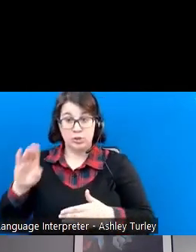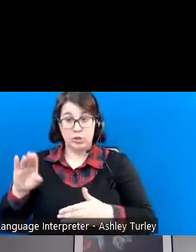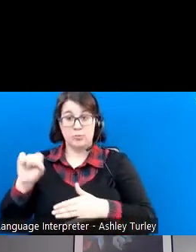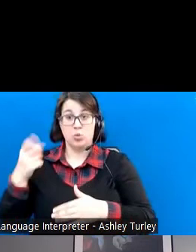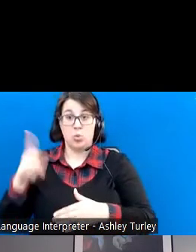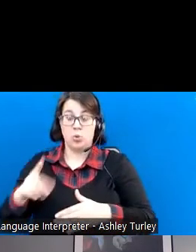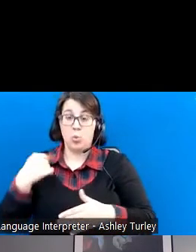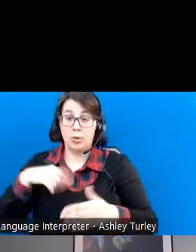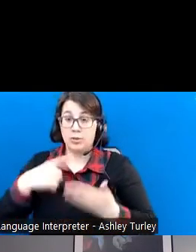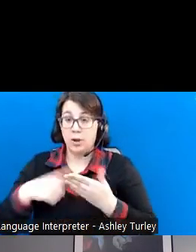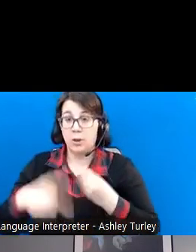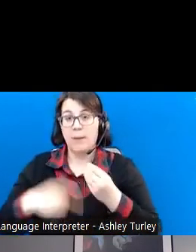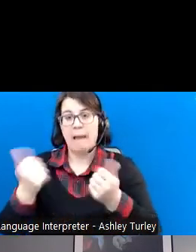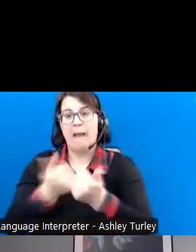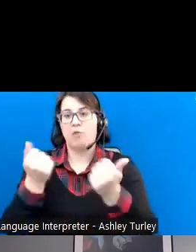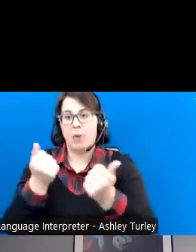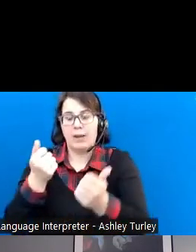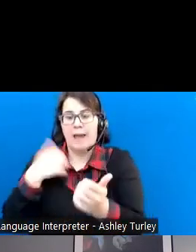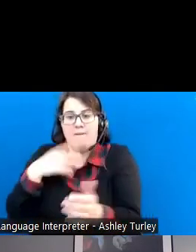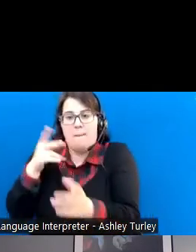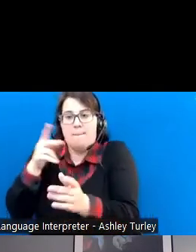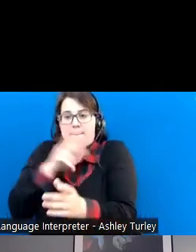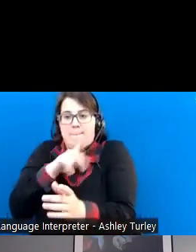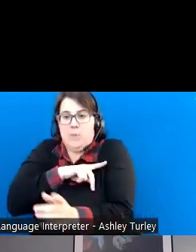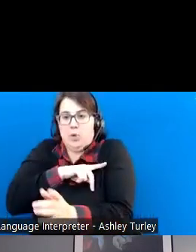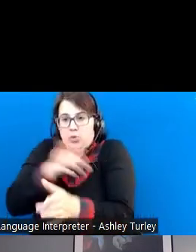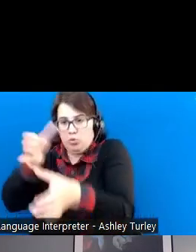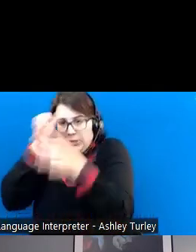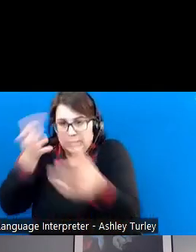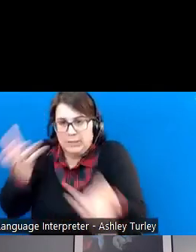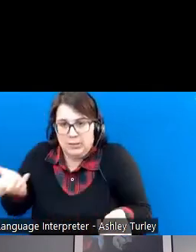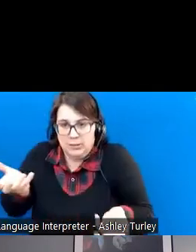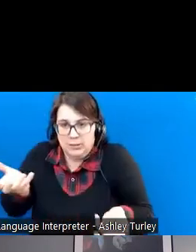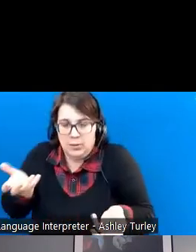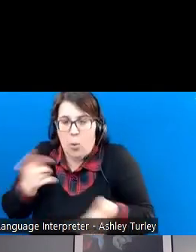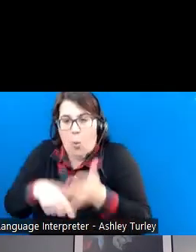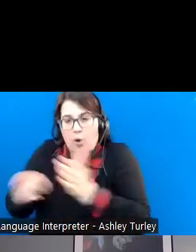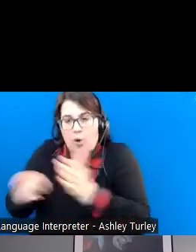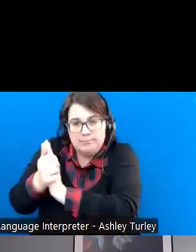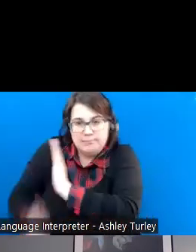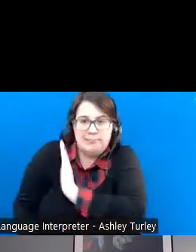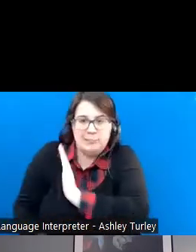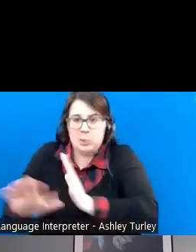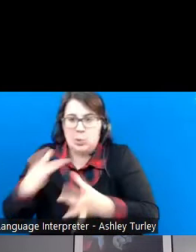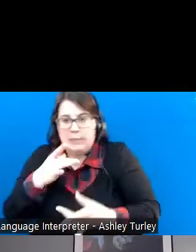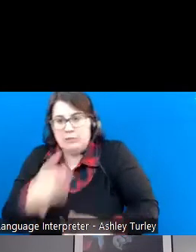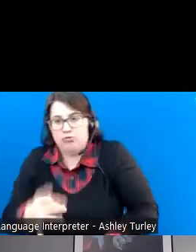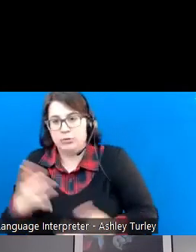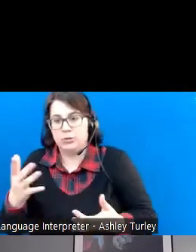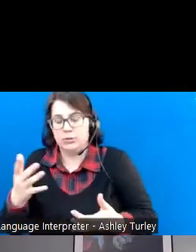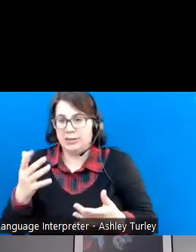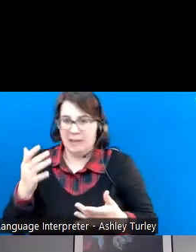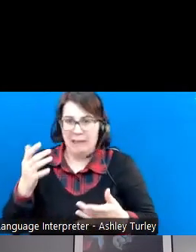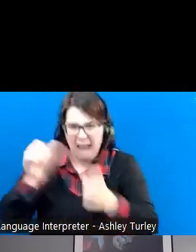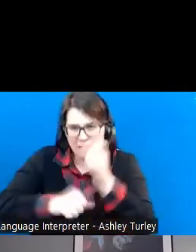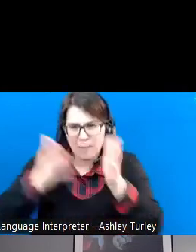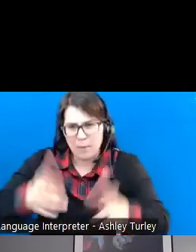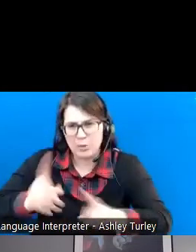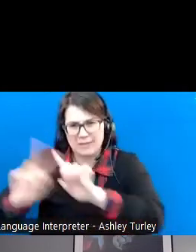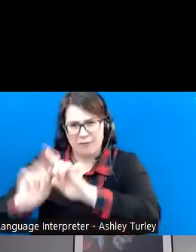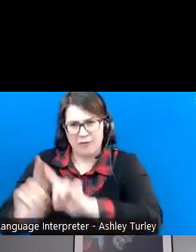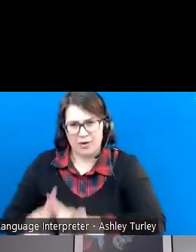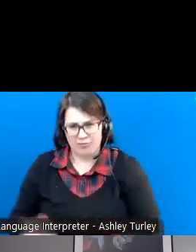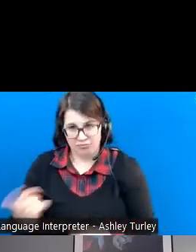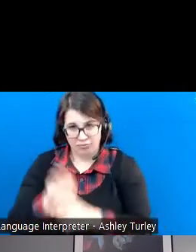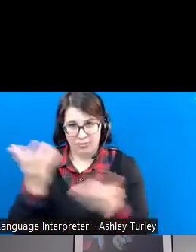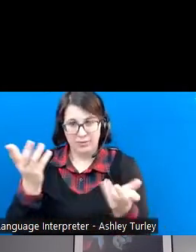everyone's personal genius, something that they're good at, or what their interests are. And this looks different for everybody, right? You know,